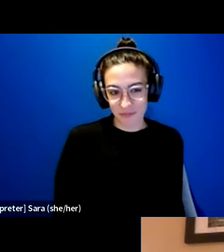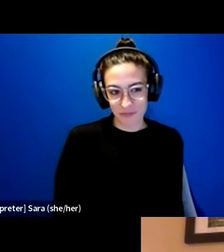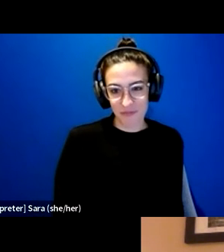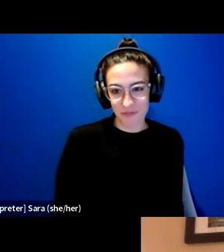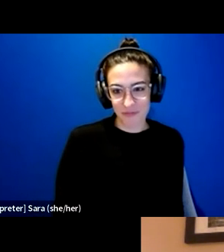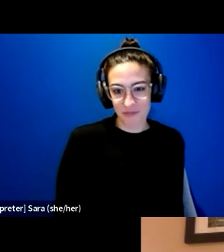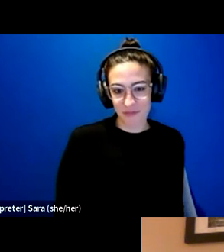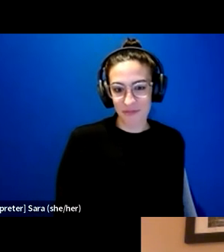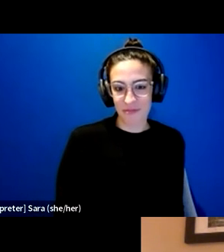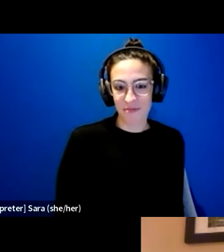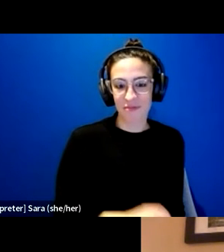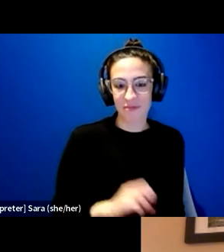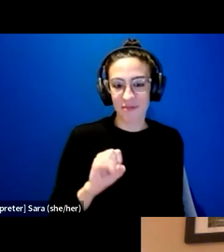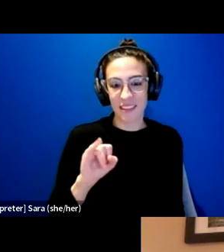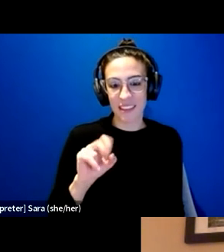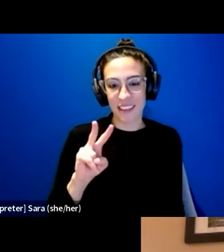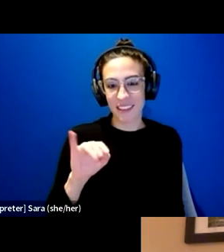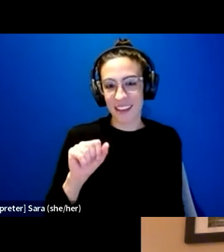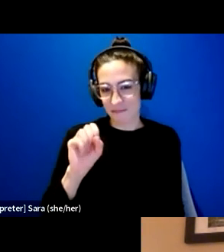Yeah, I agree. Thank you.